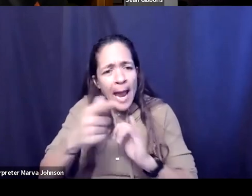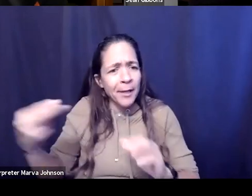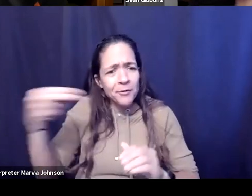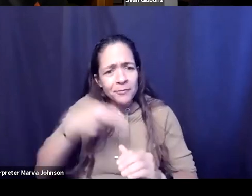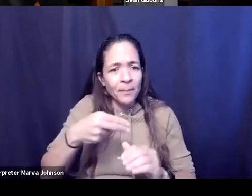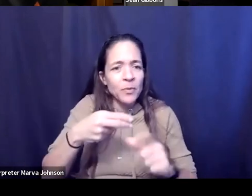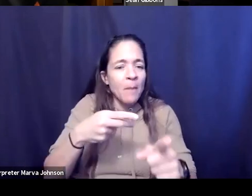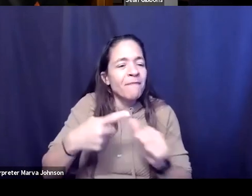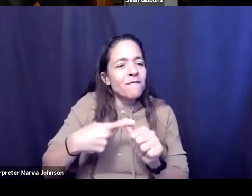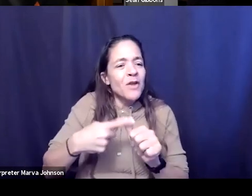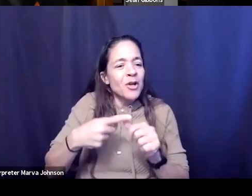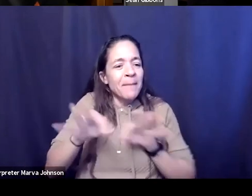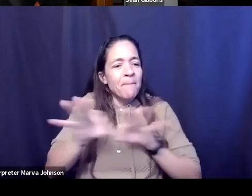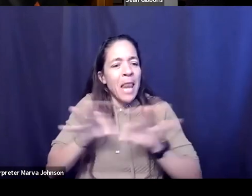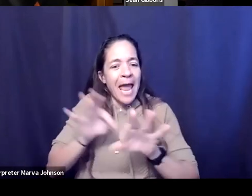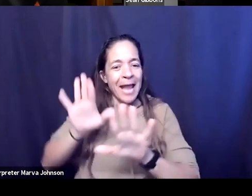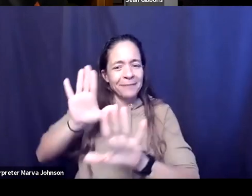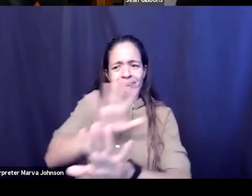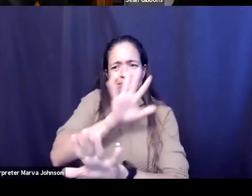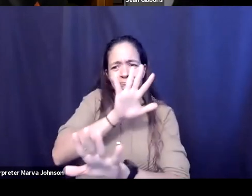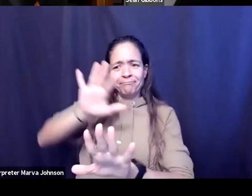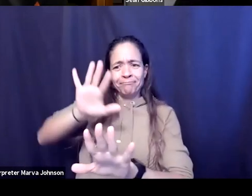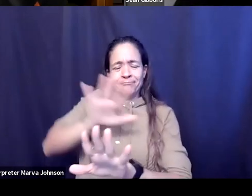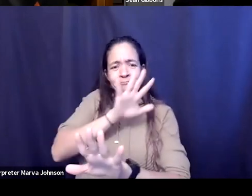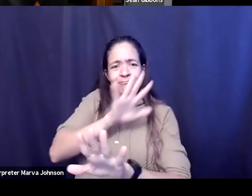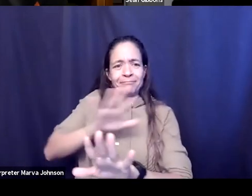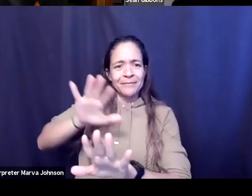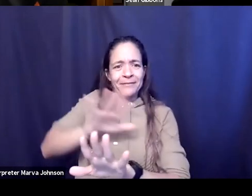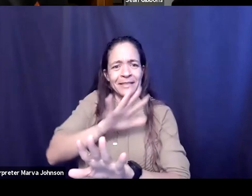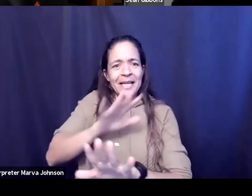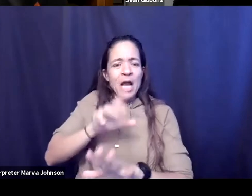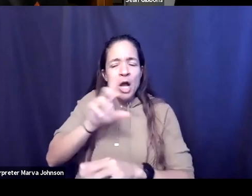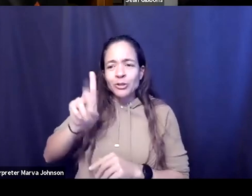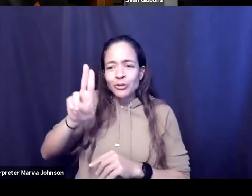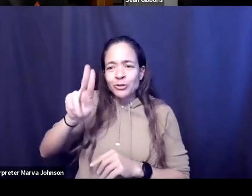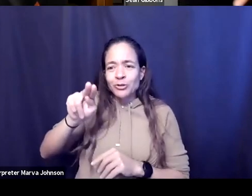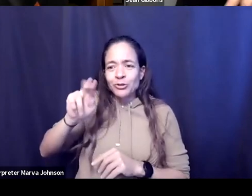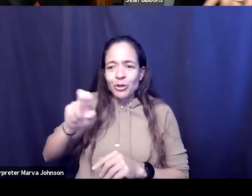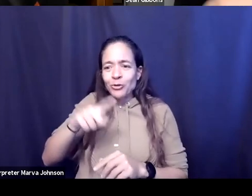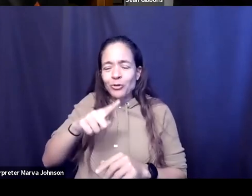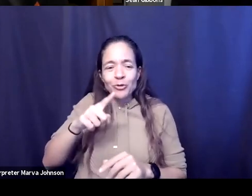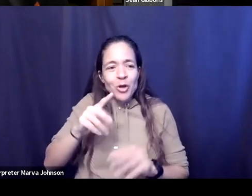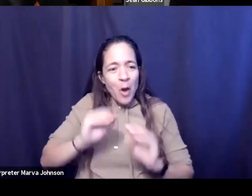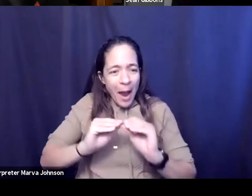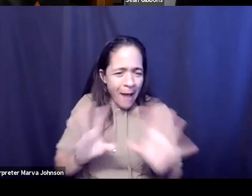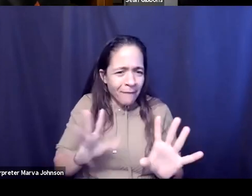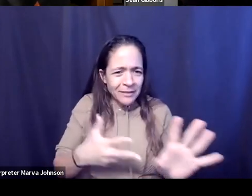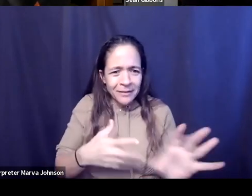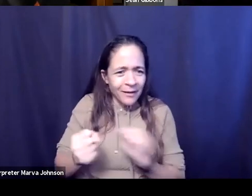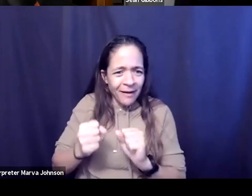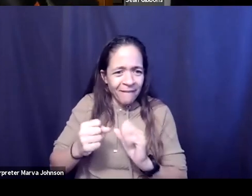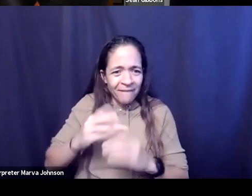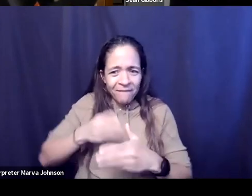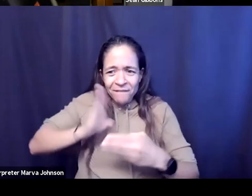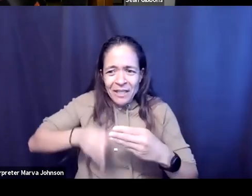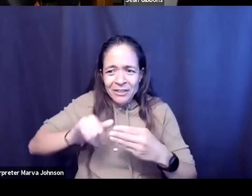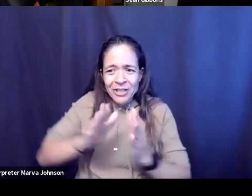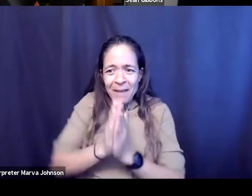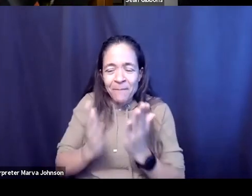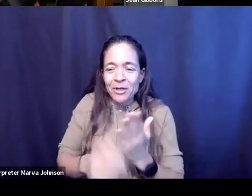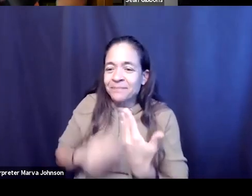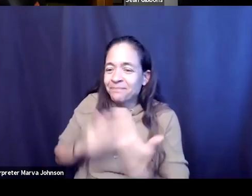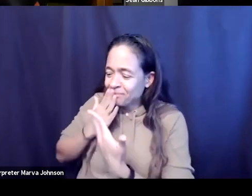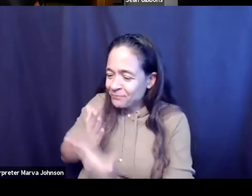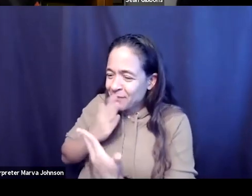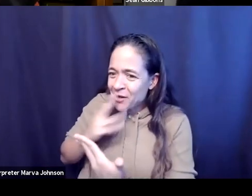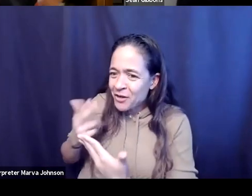scene here because you and i were just talking about dune you apparently set a land speed record for finishing that book yeah thanks for having me i'm excited to be